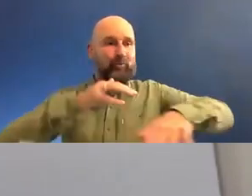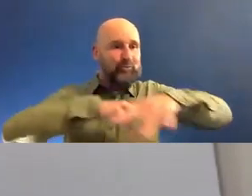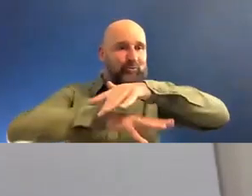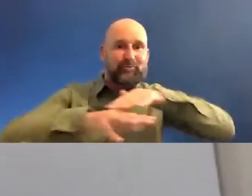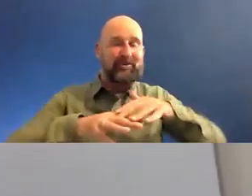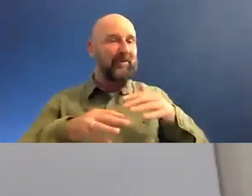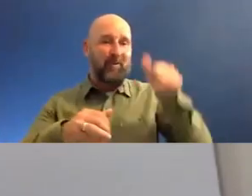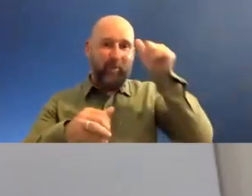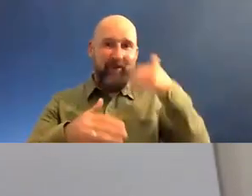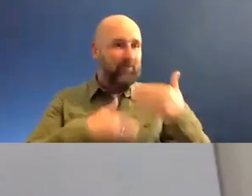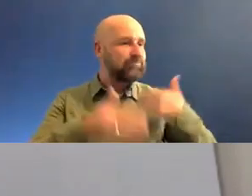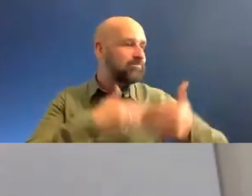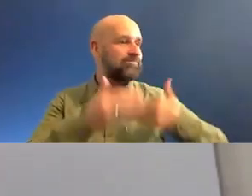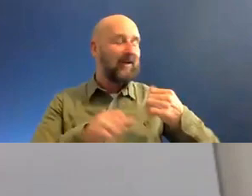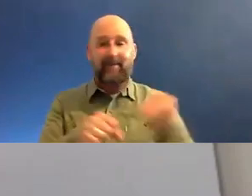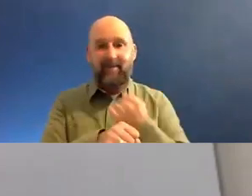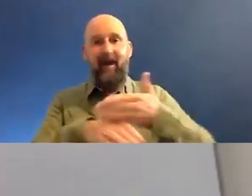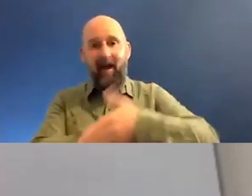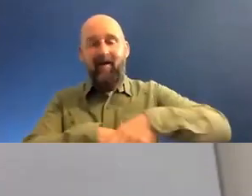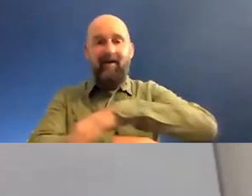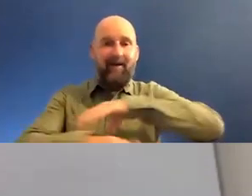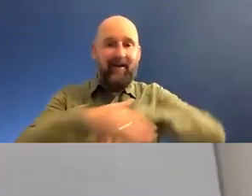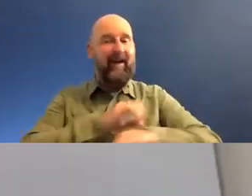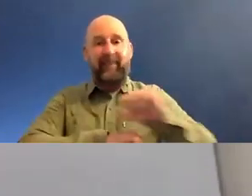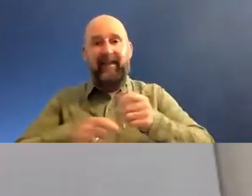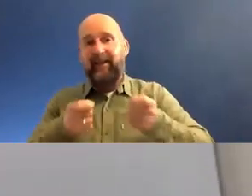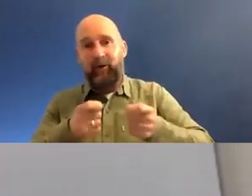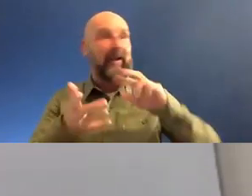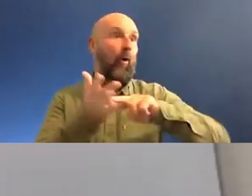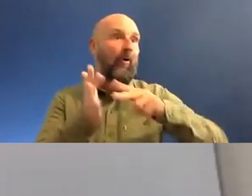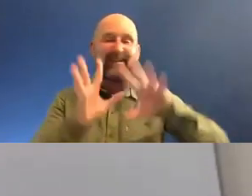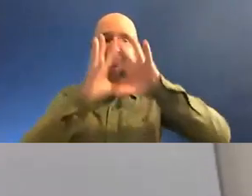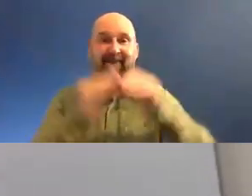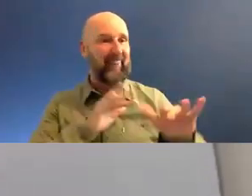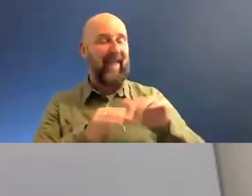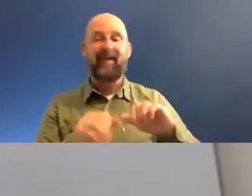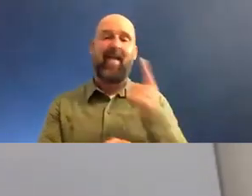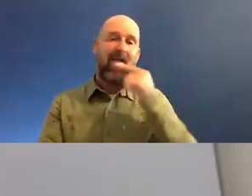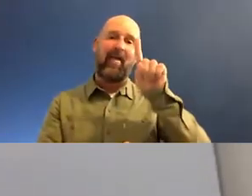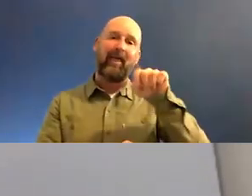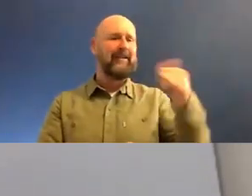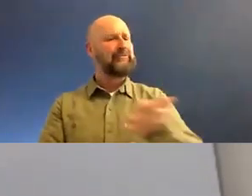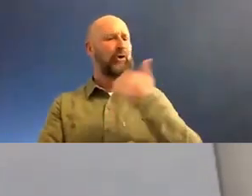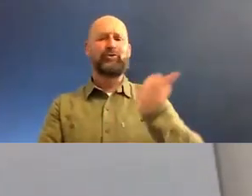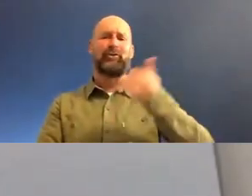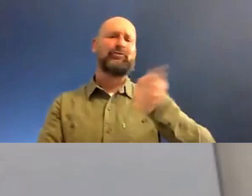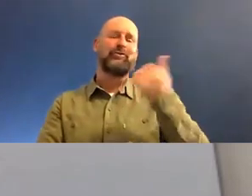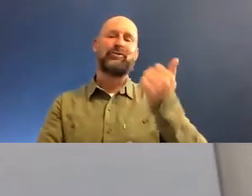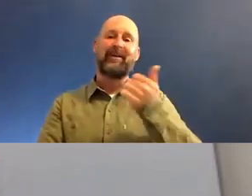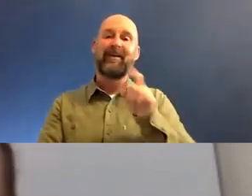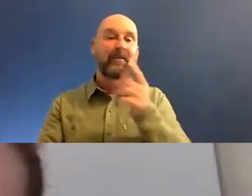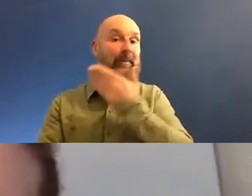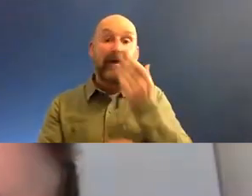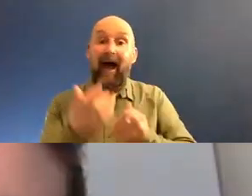down. We've done all the graft, all the, the, the cleaning, the cooking, the organizing. We've been there. Don't worry. We've got the t-shirt and the rest of it. What hasn't